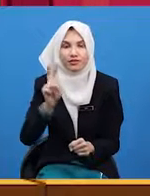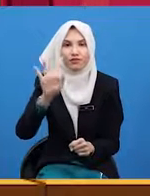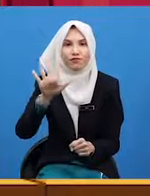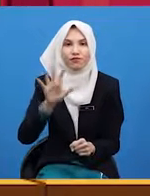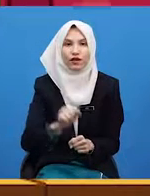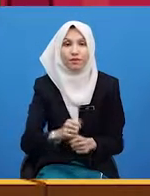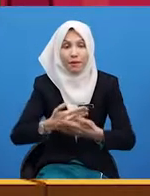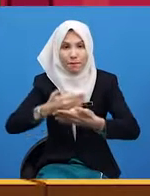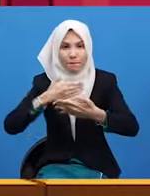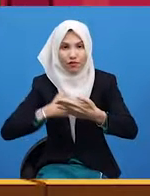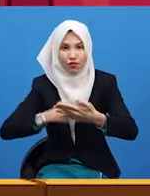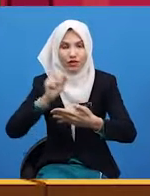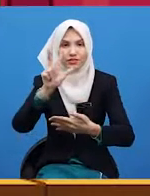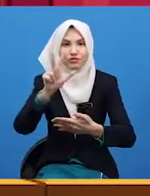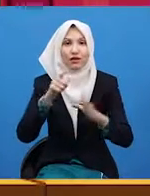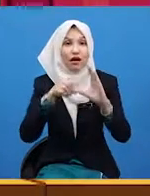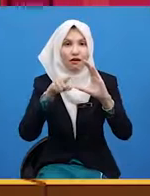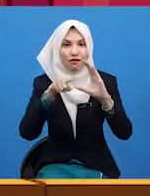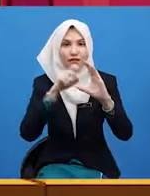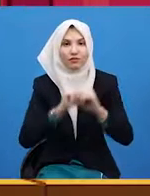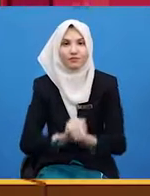before 3 o'clock.